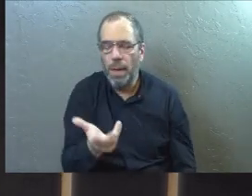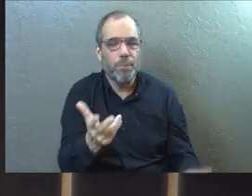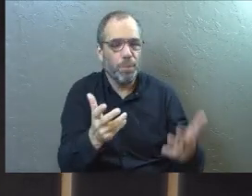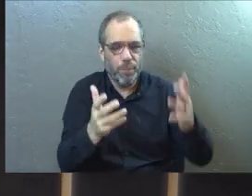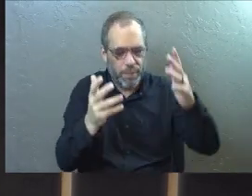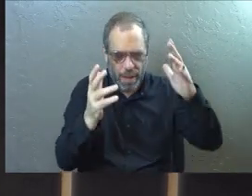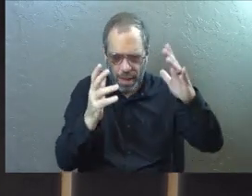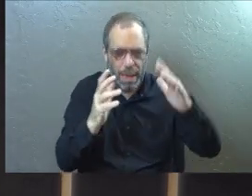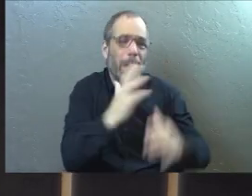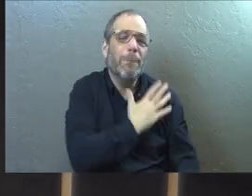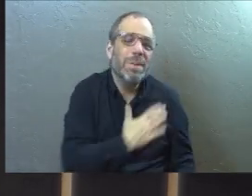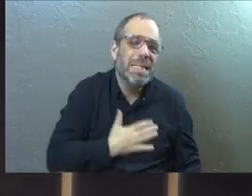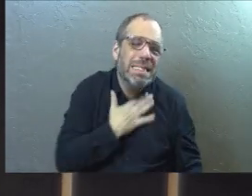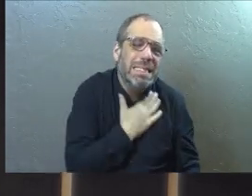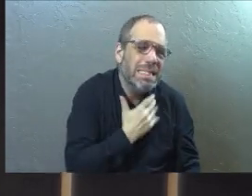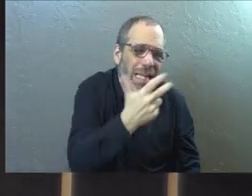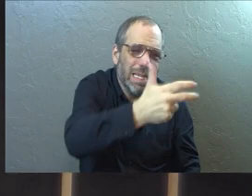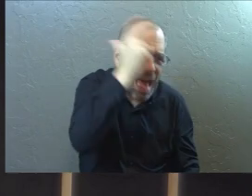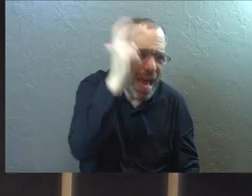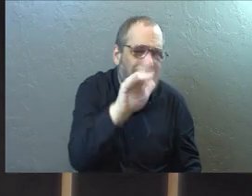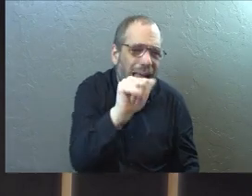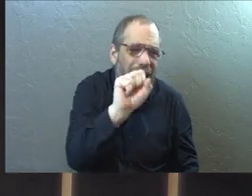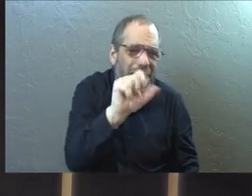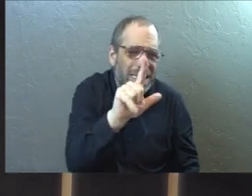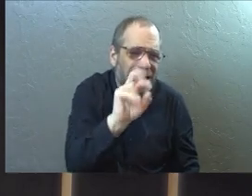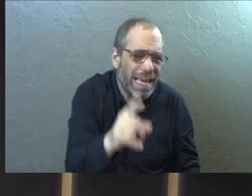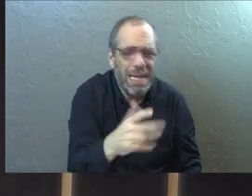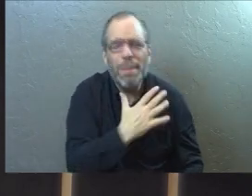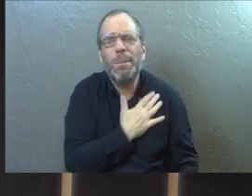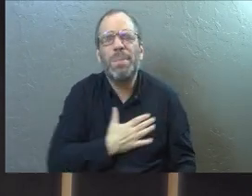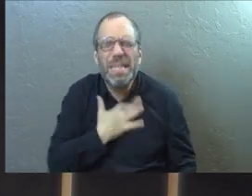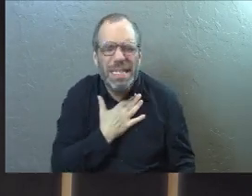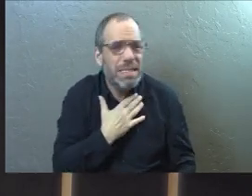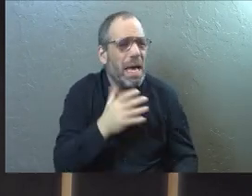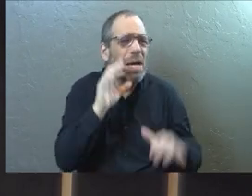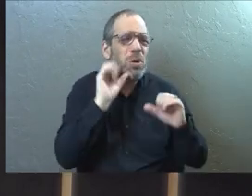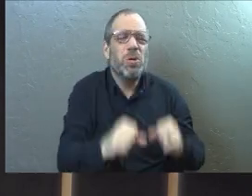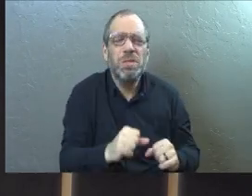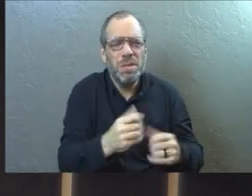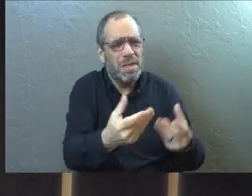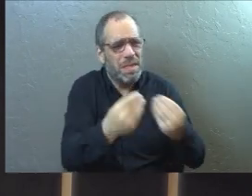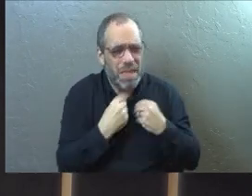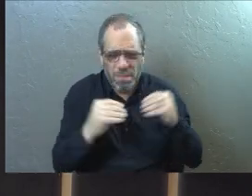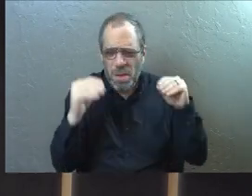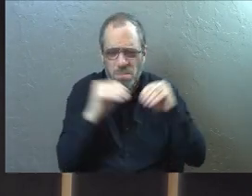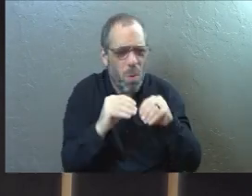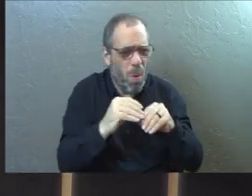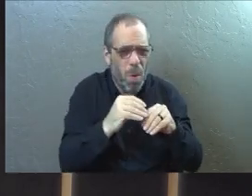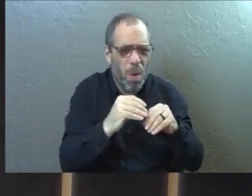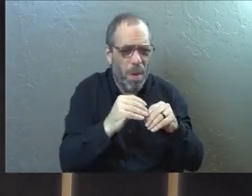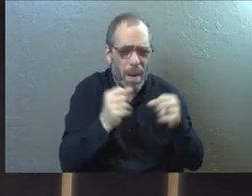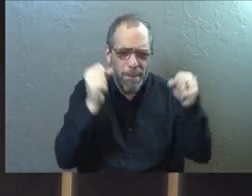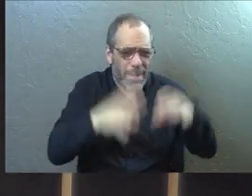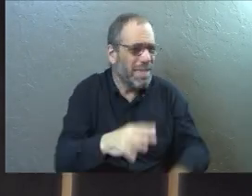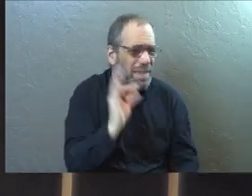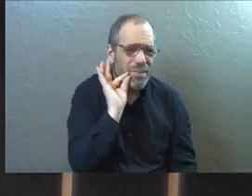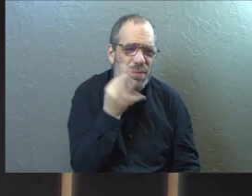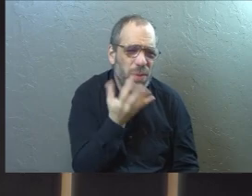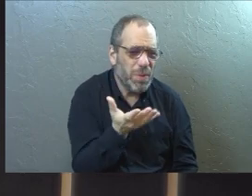like, please, Mr. Lion Aslan, sir, could you, may I, please, will you give me more magic fruit